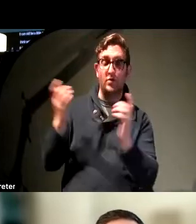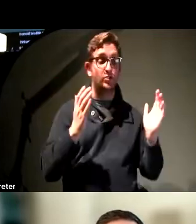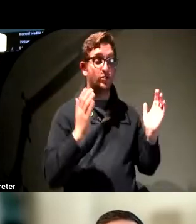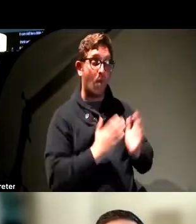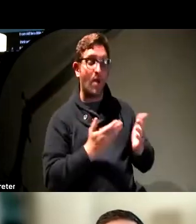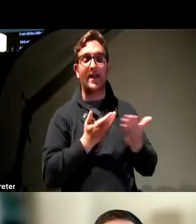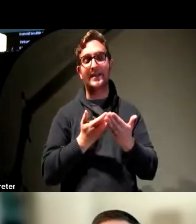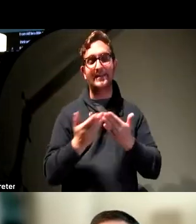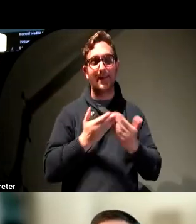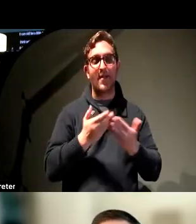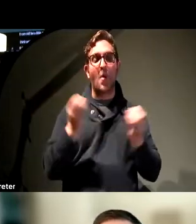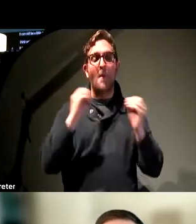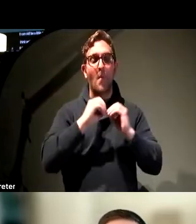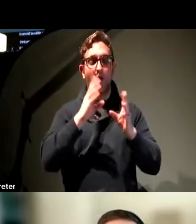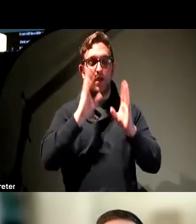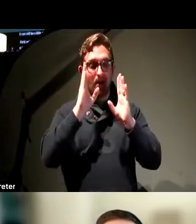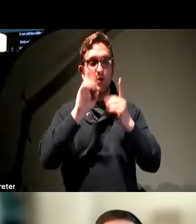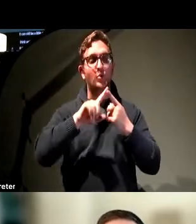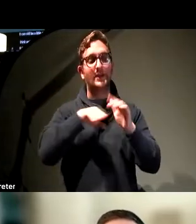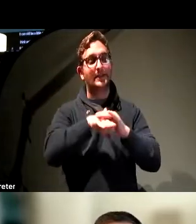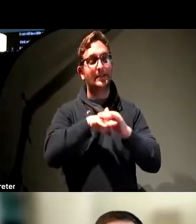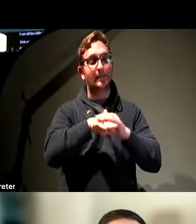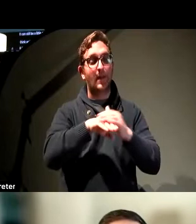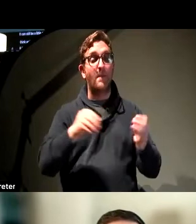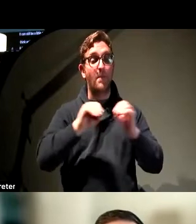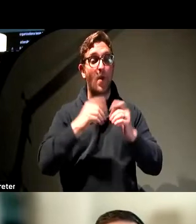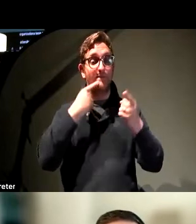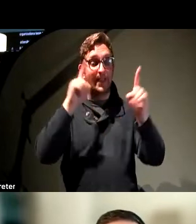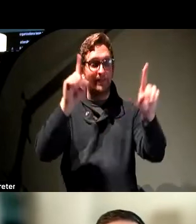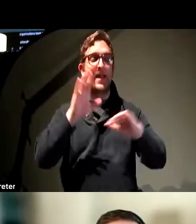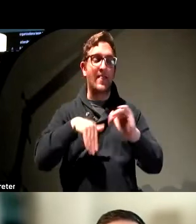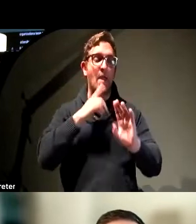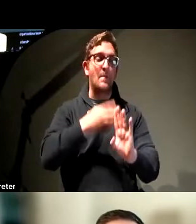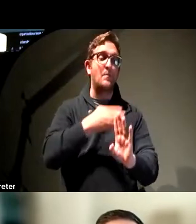much more effectively than they had been prior to the pandemic.